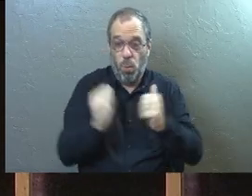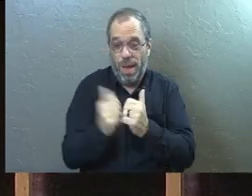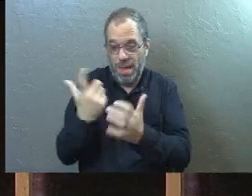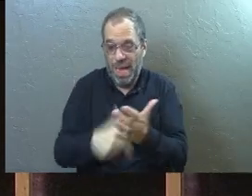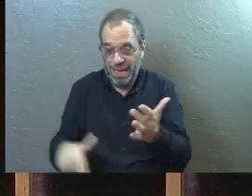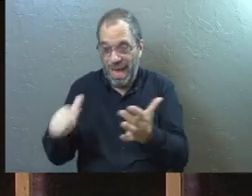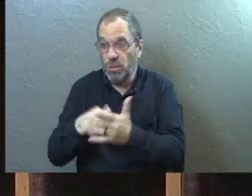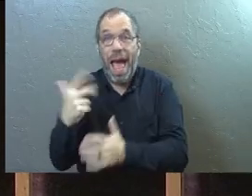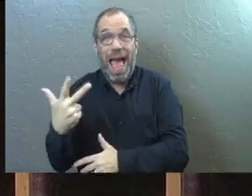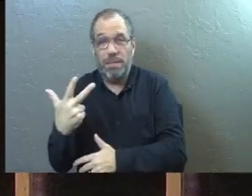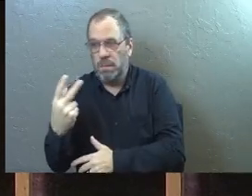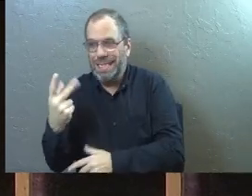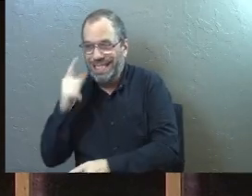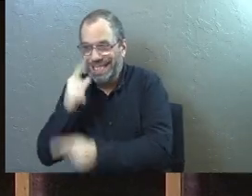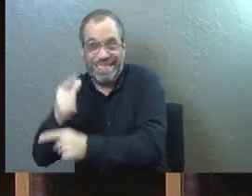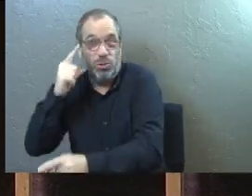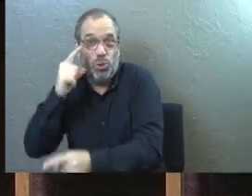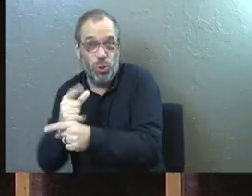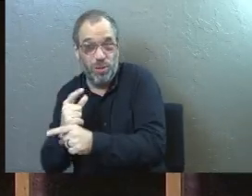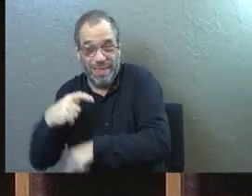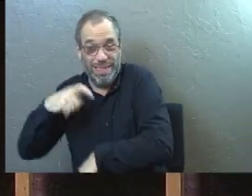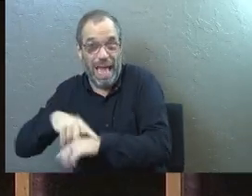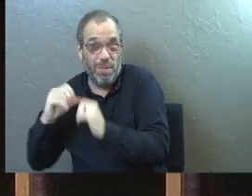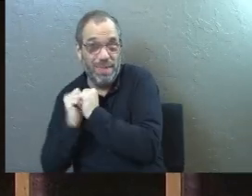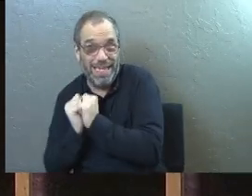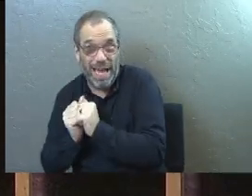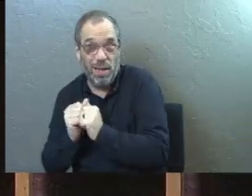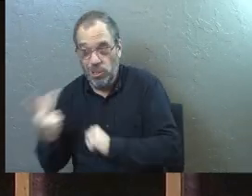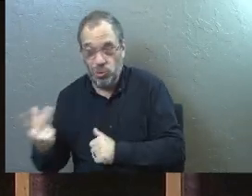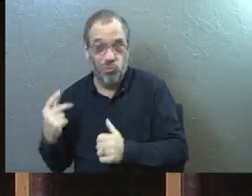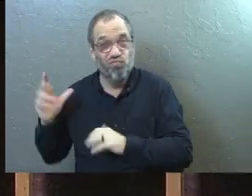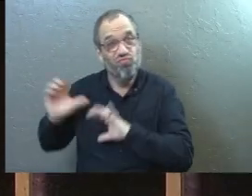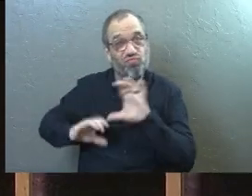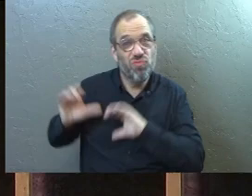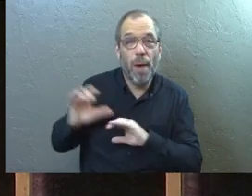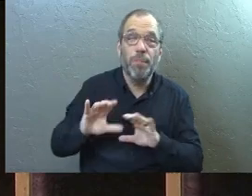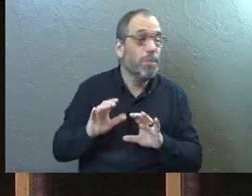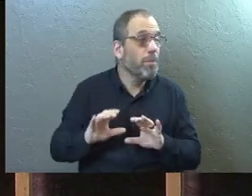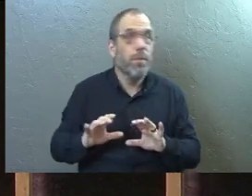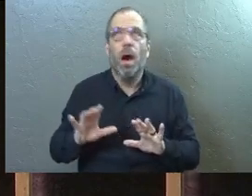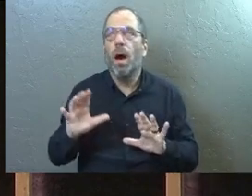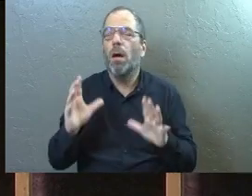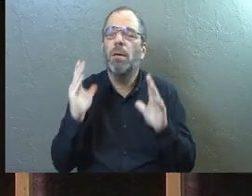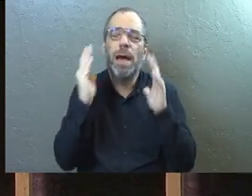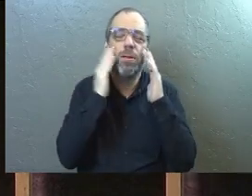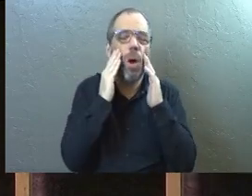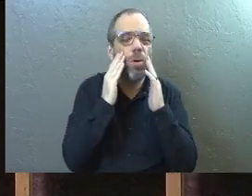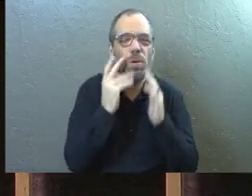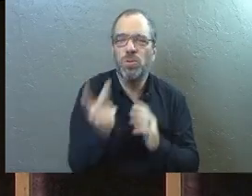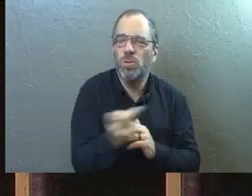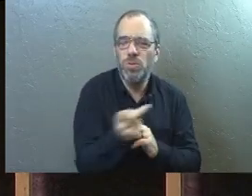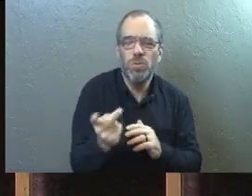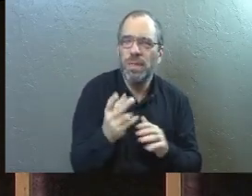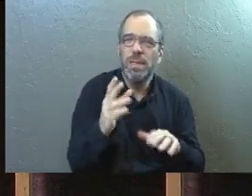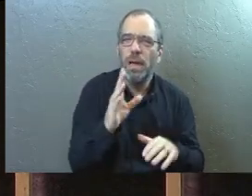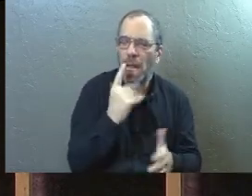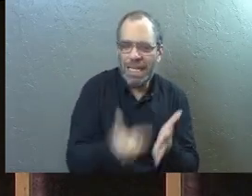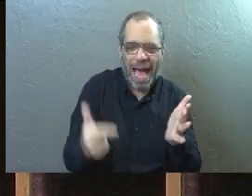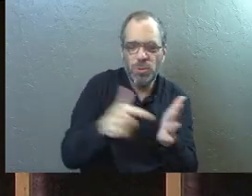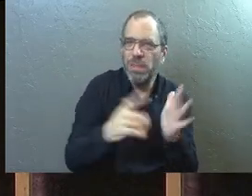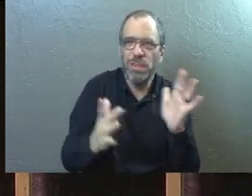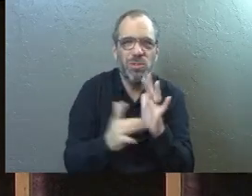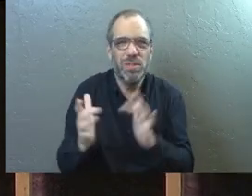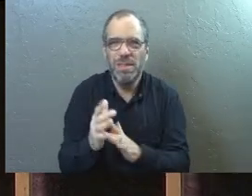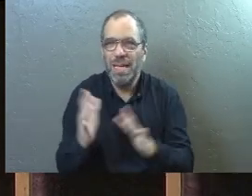Lazarus and the sisters are there and they're just having some time together. And the two of them are talking. What I wouldn't give to know what those two guys were talking about at that point.